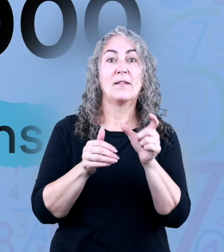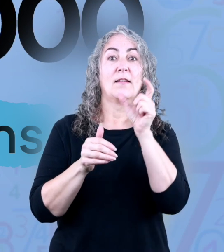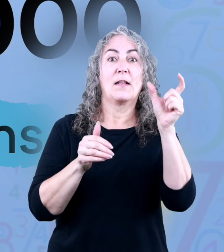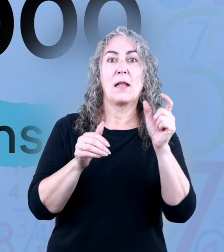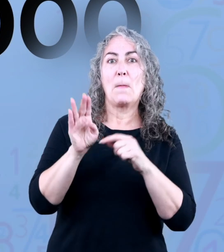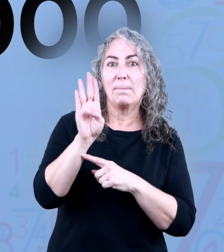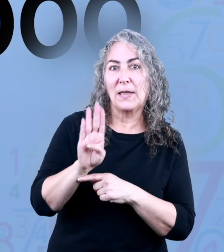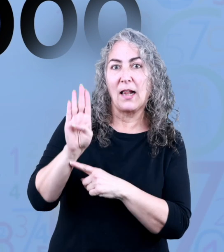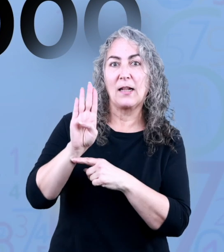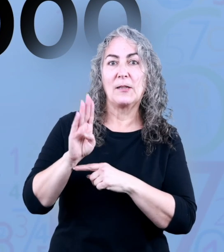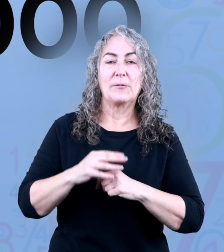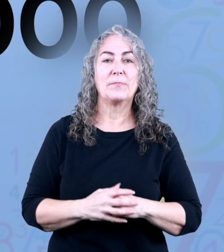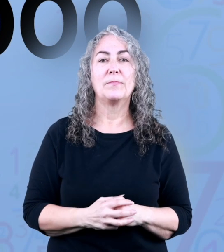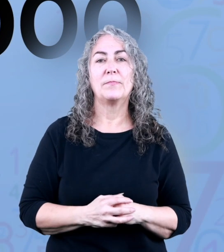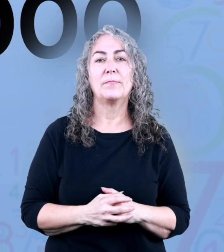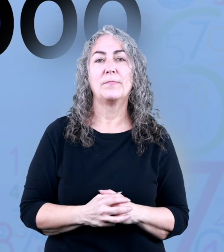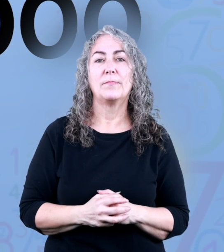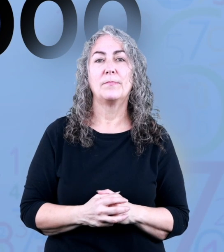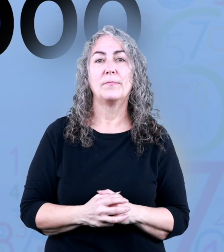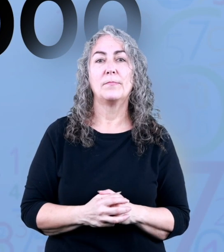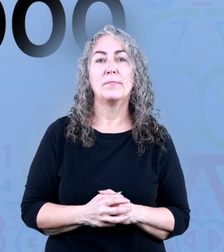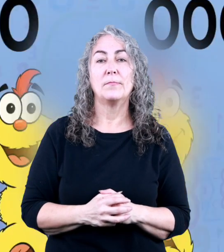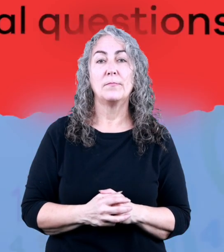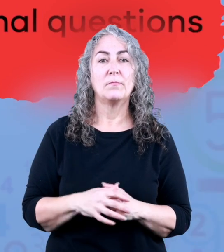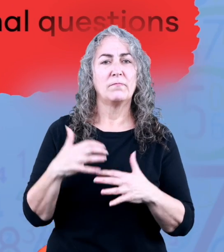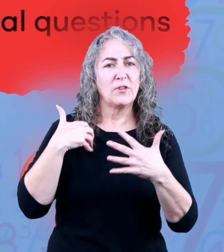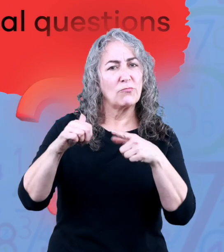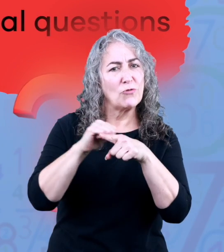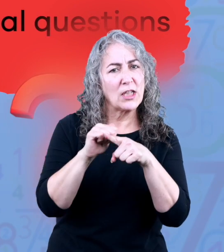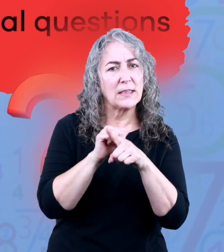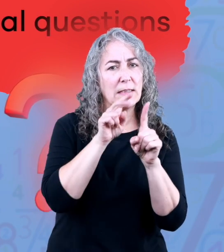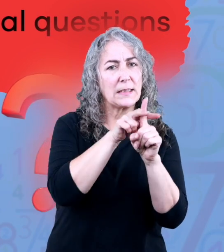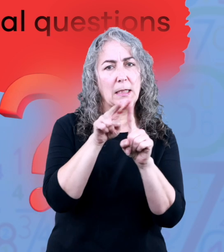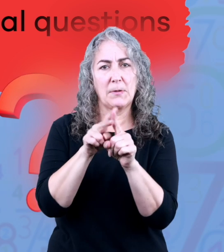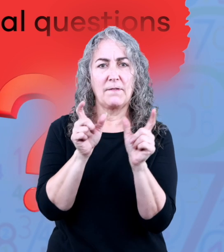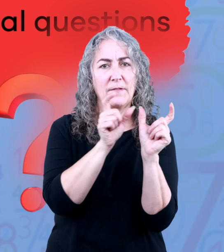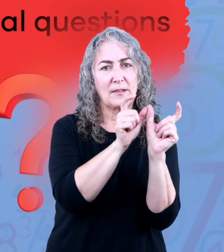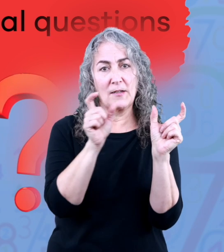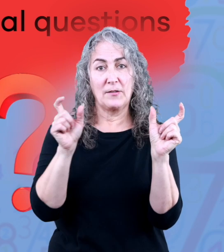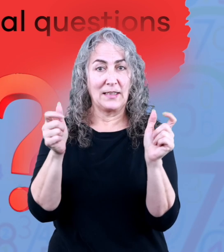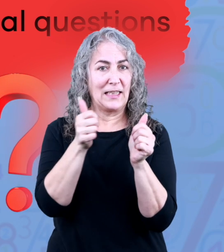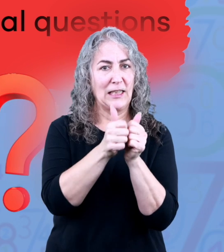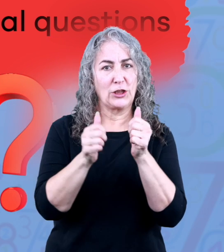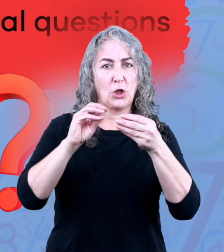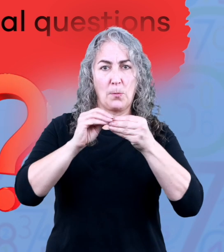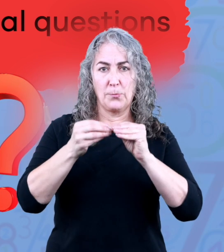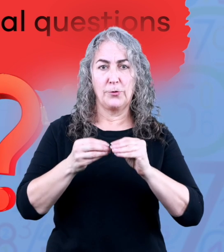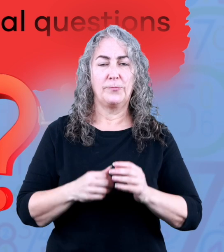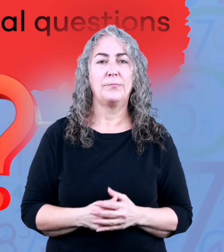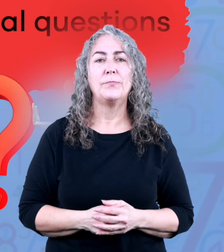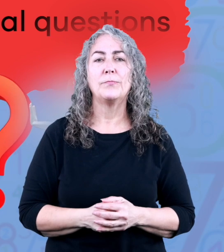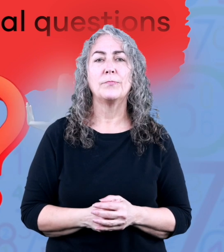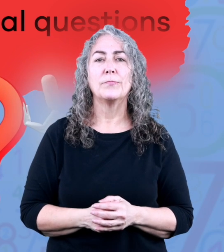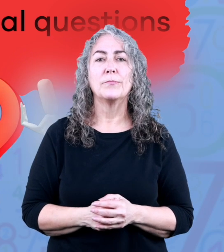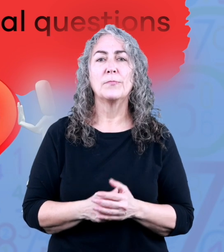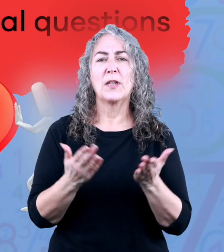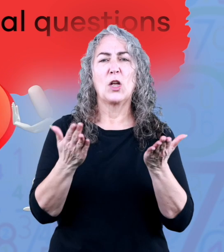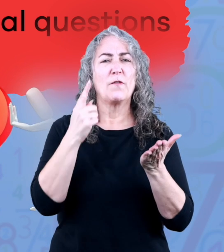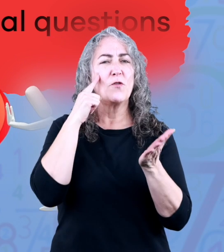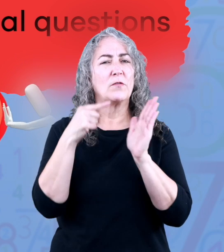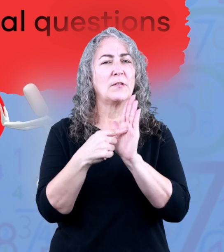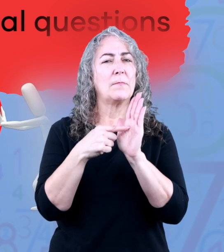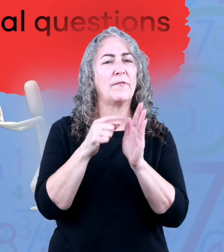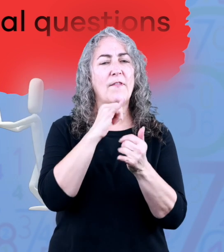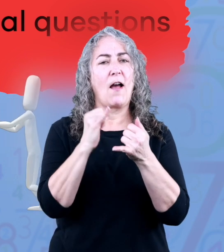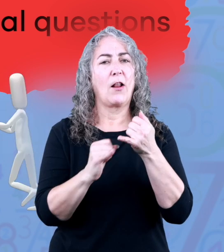then billions we've practiced assigning place values to different numbers here are a few